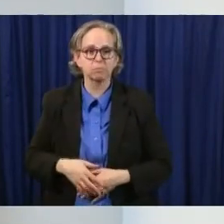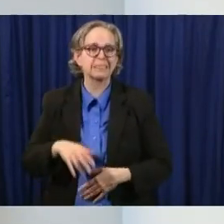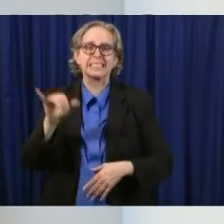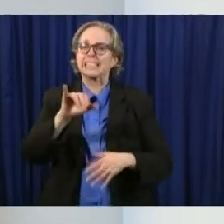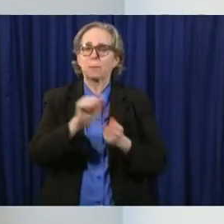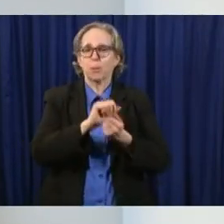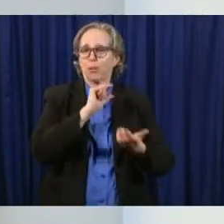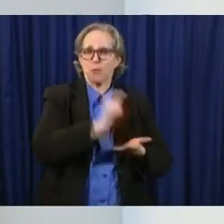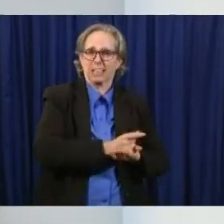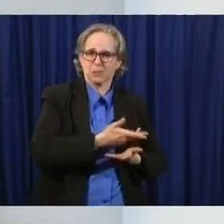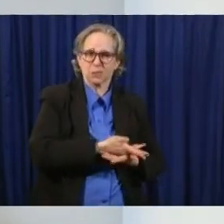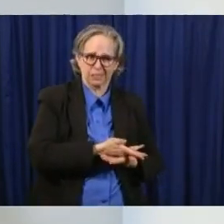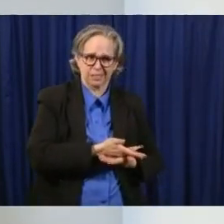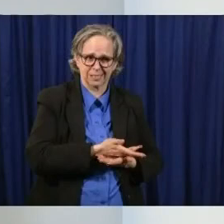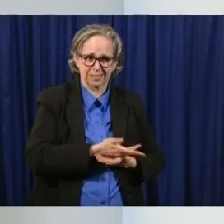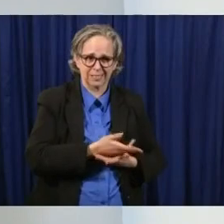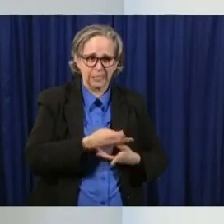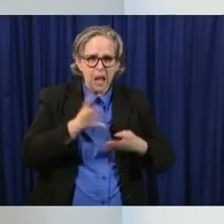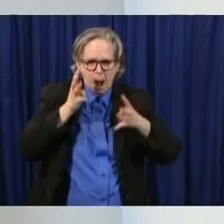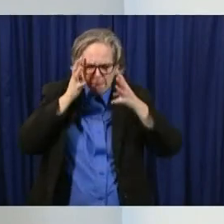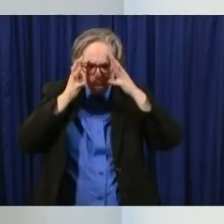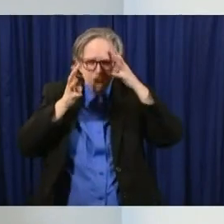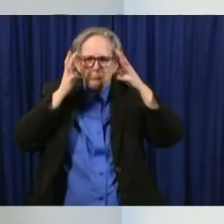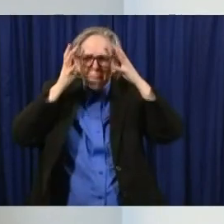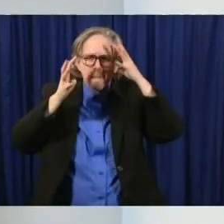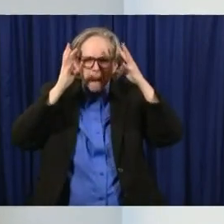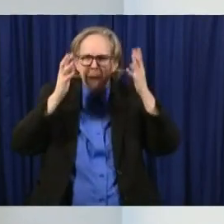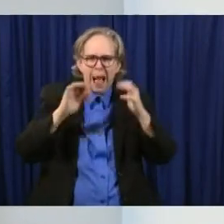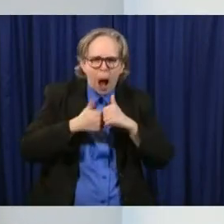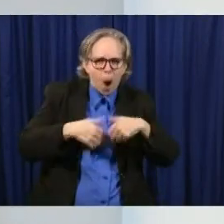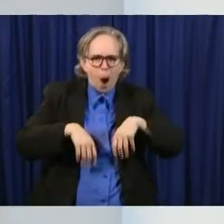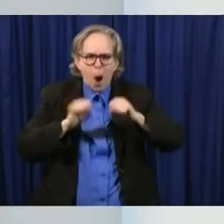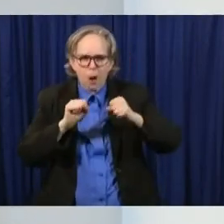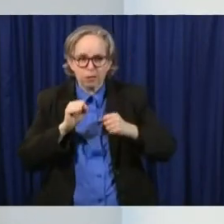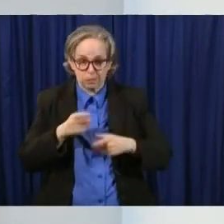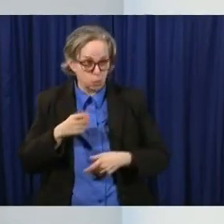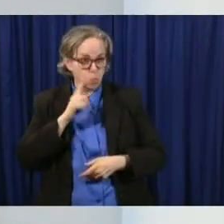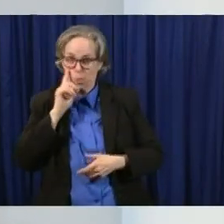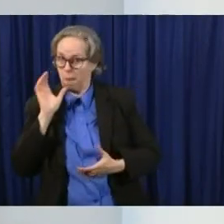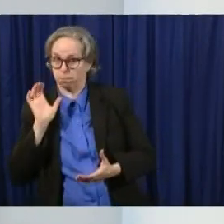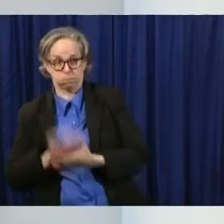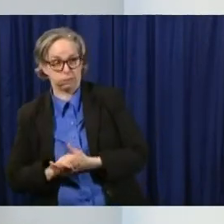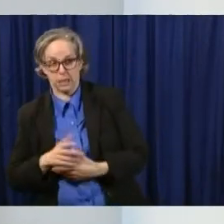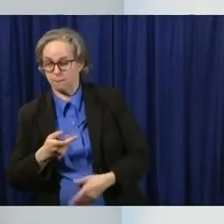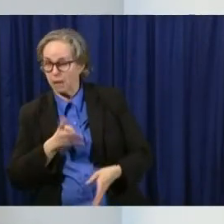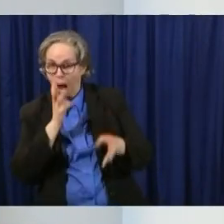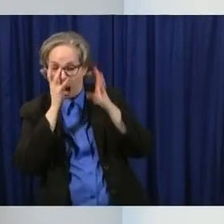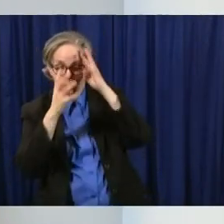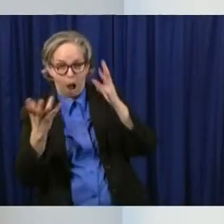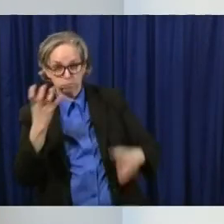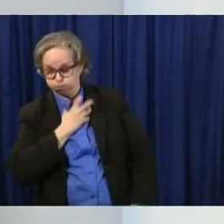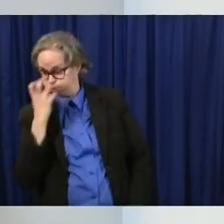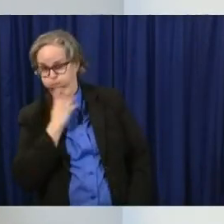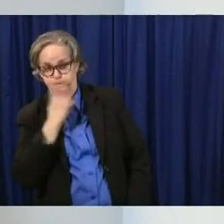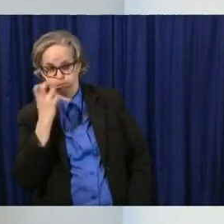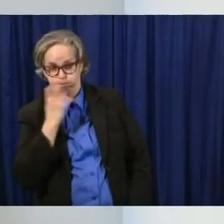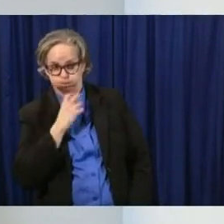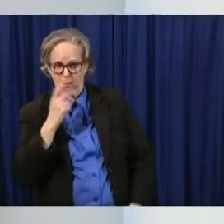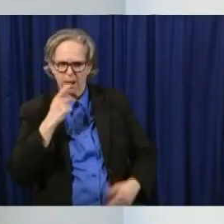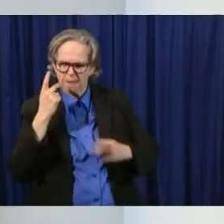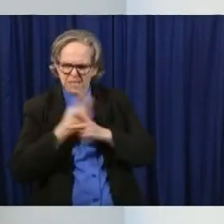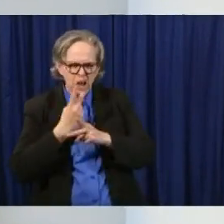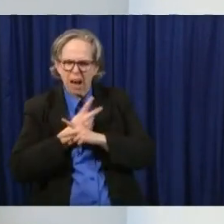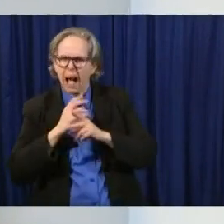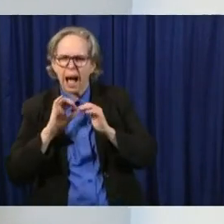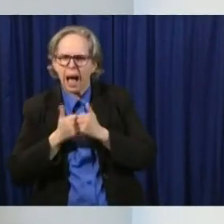the innovativeness that you see out there among businesses who are figuring out how to live in in these times and so uh